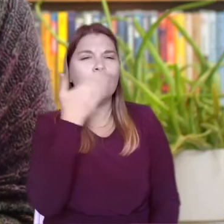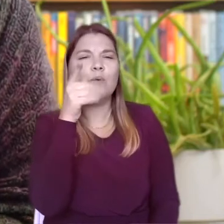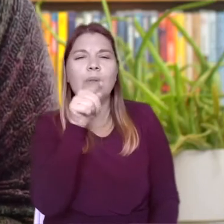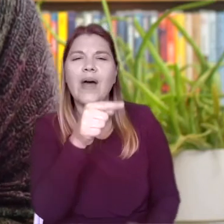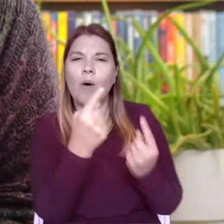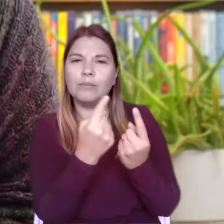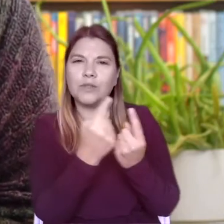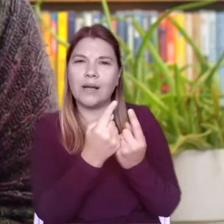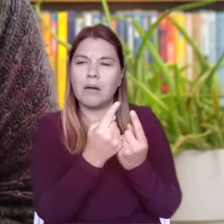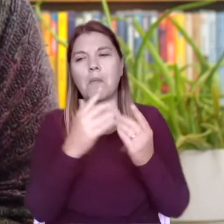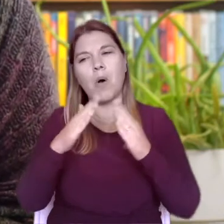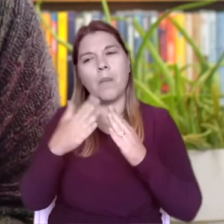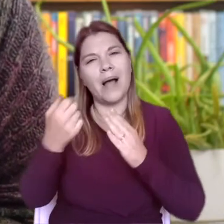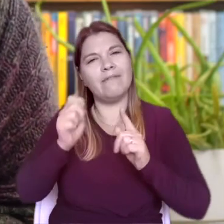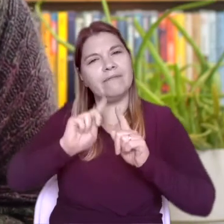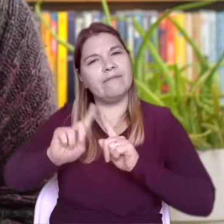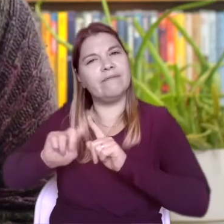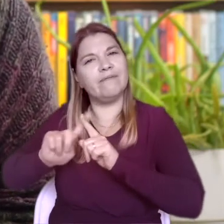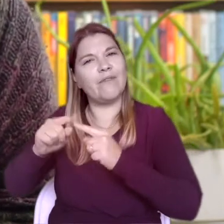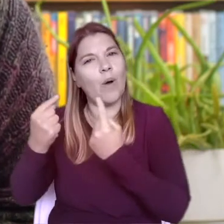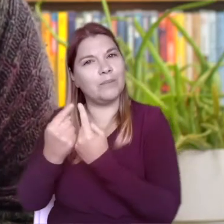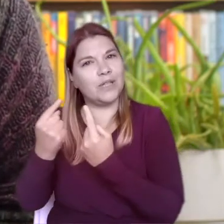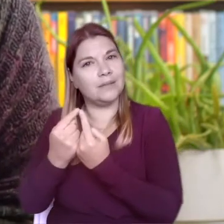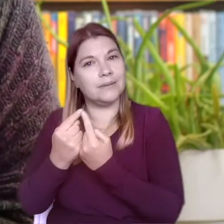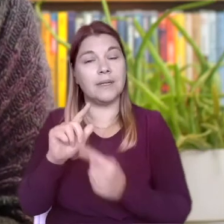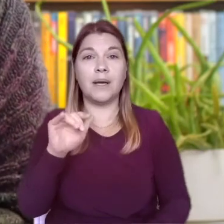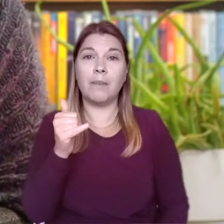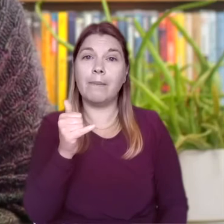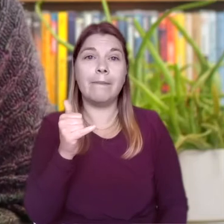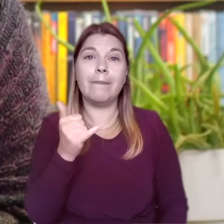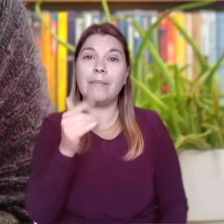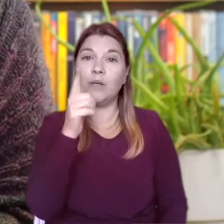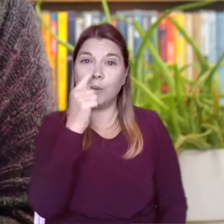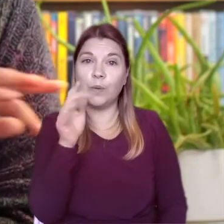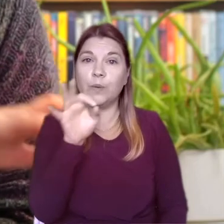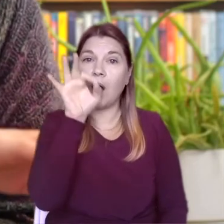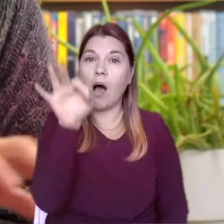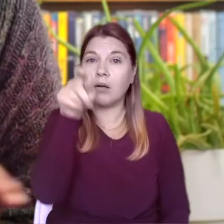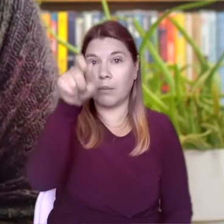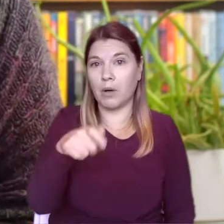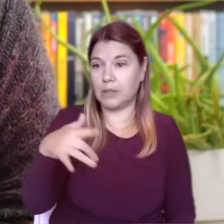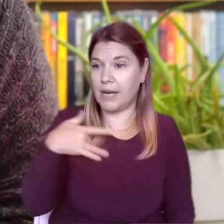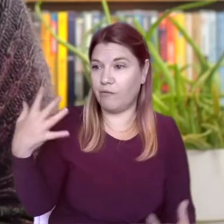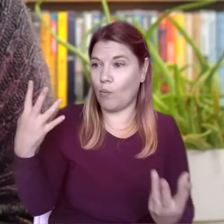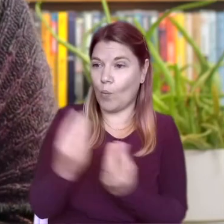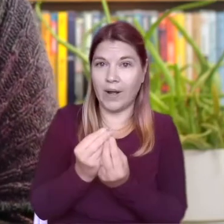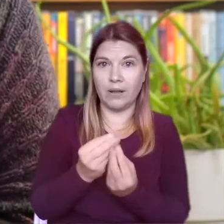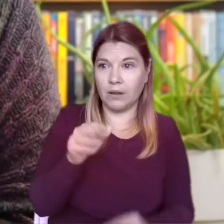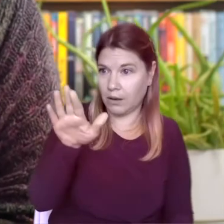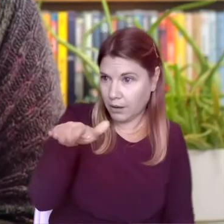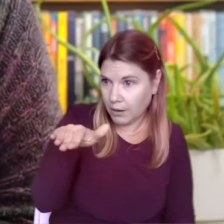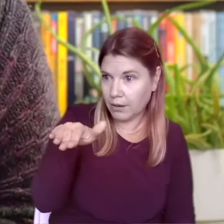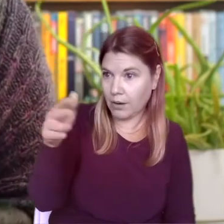If you ask first, you could even try with someone you live with, moving the sounds you make slowly around their head